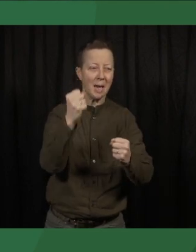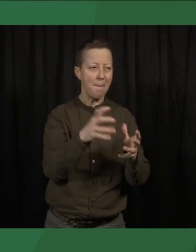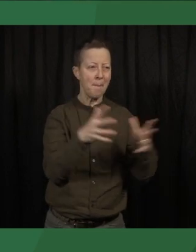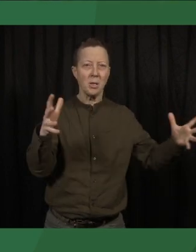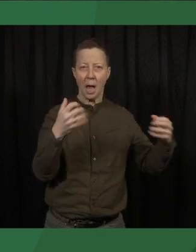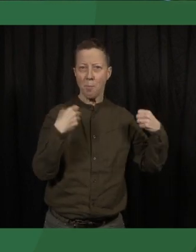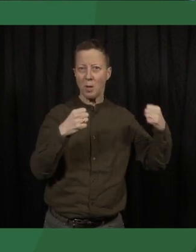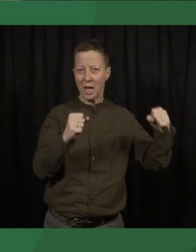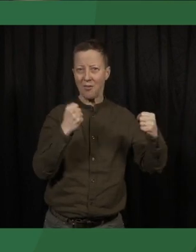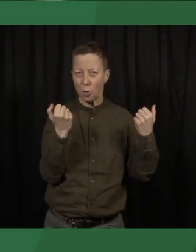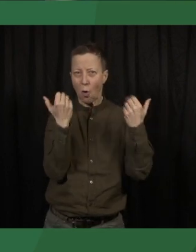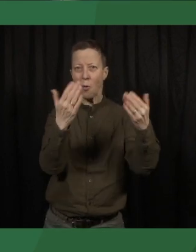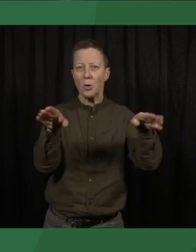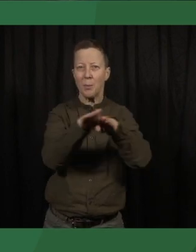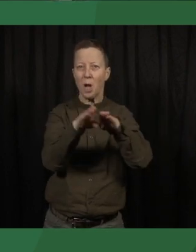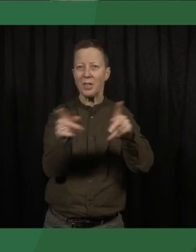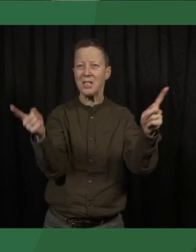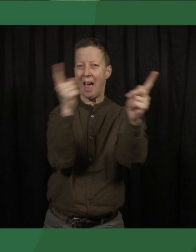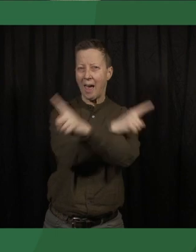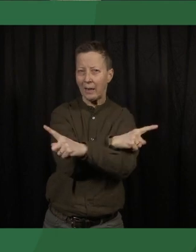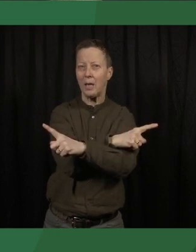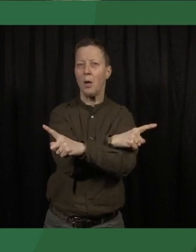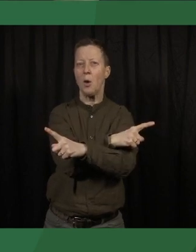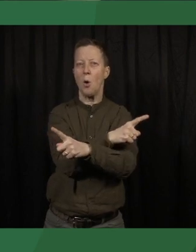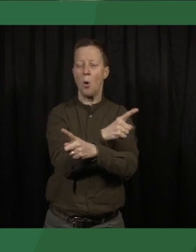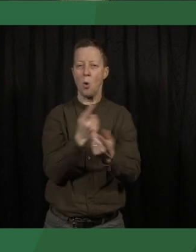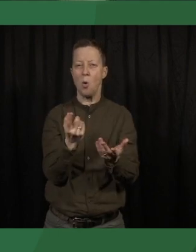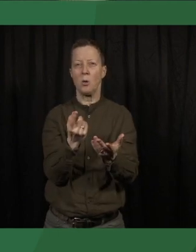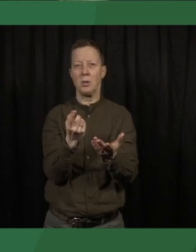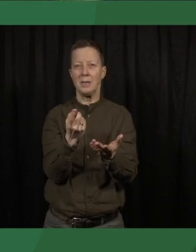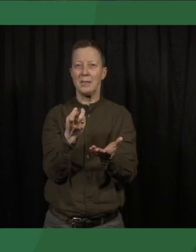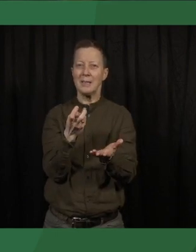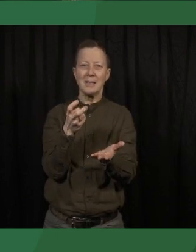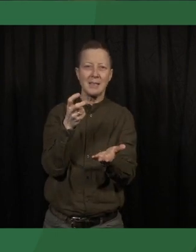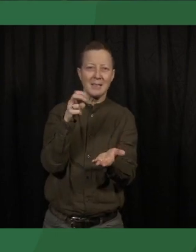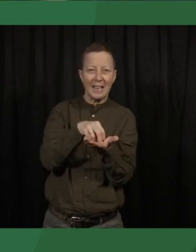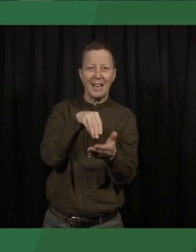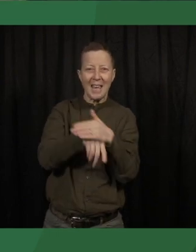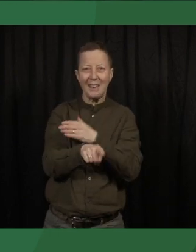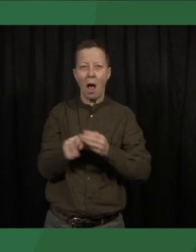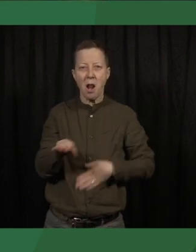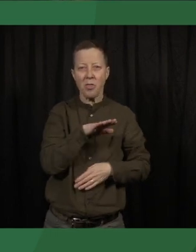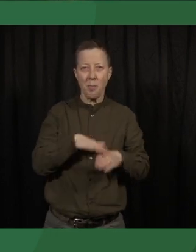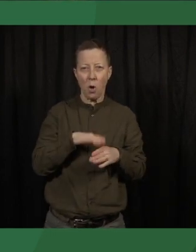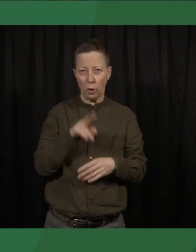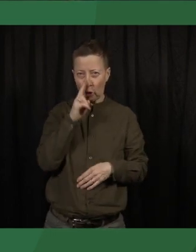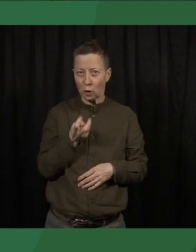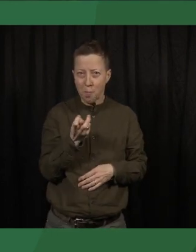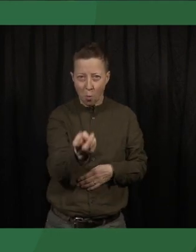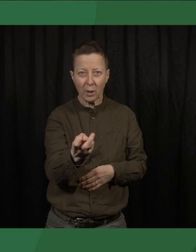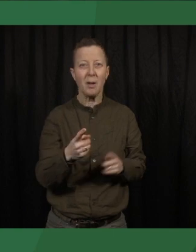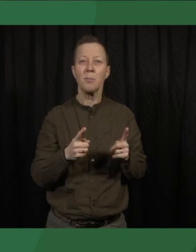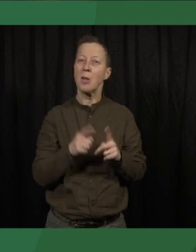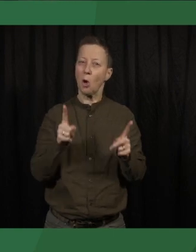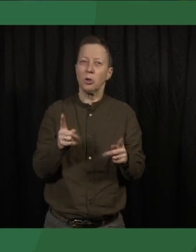bring about democratic change and put the country on a different path. But it also leaves